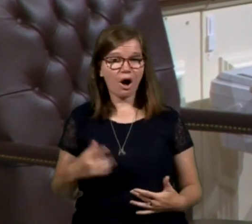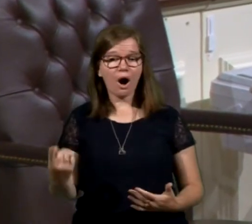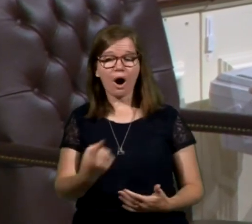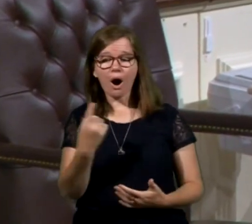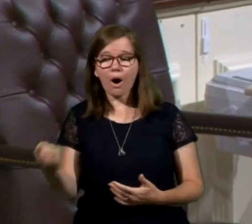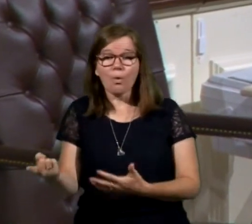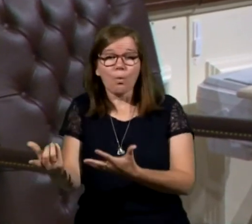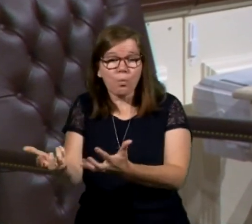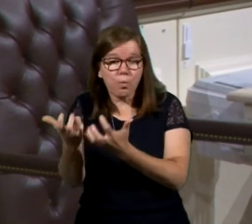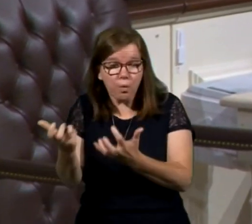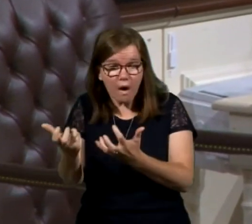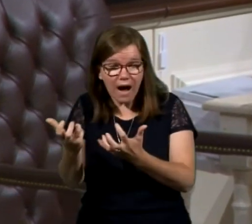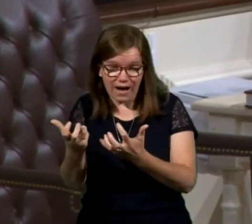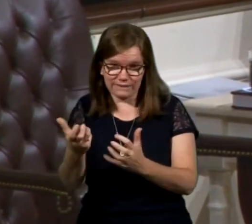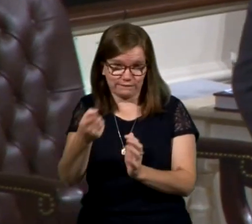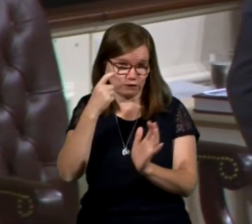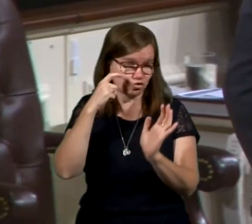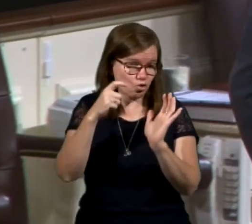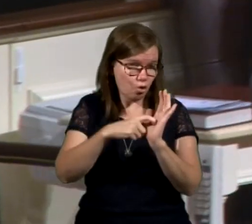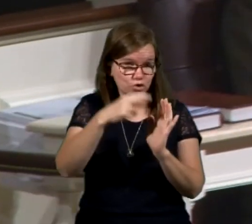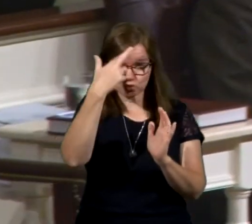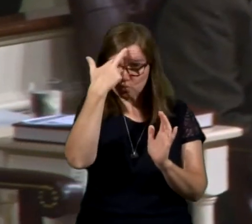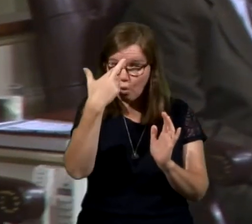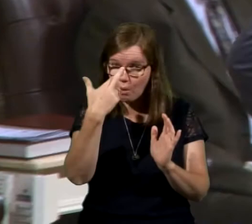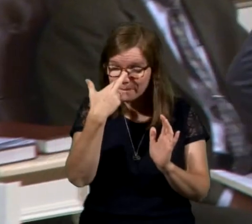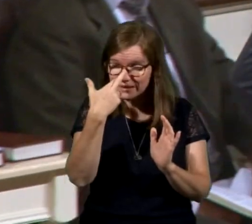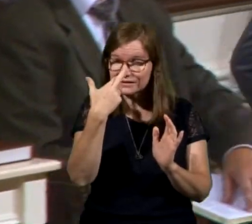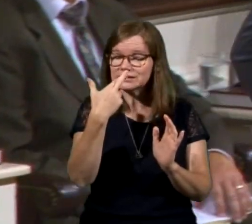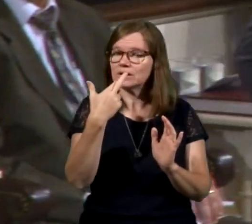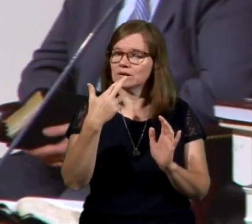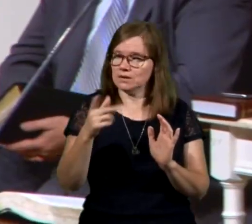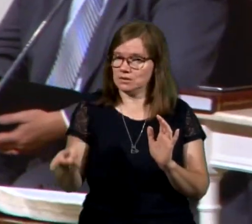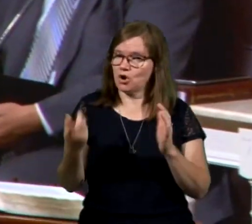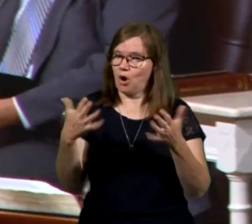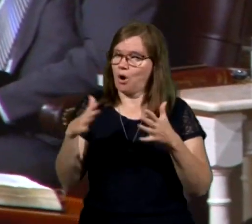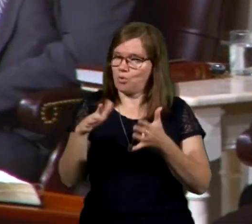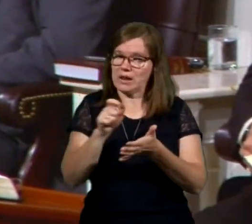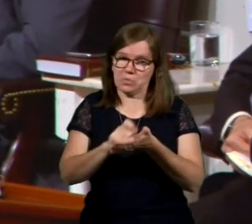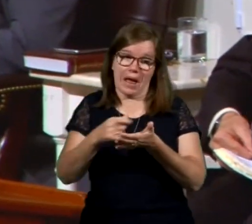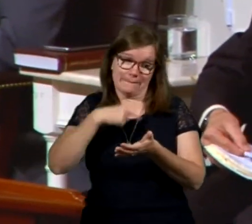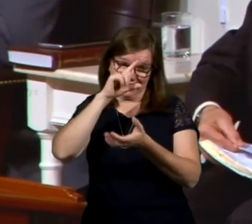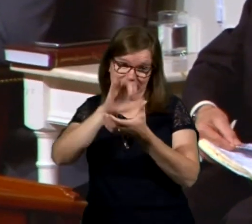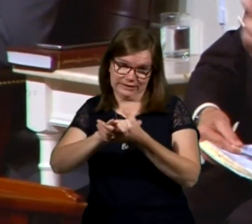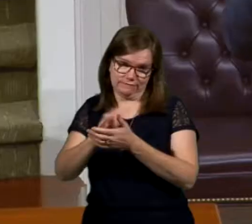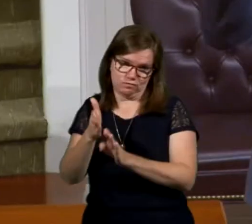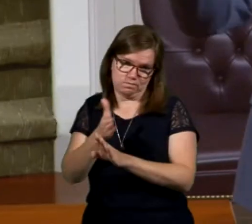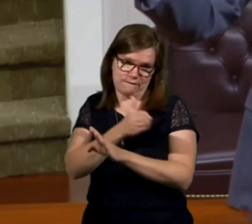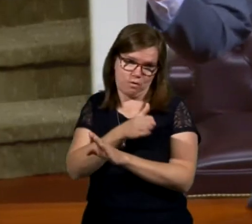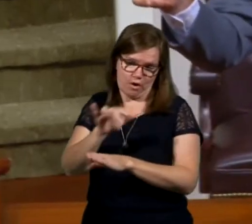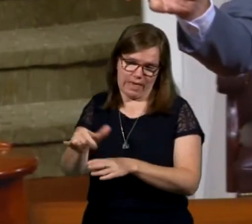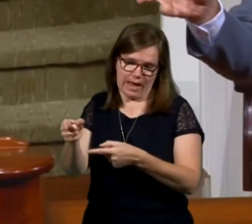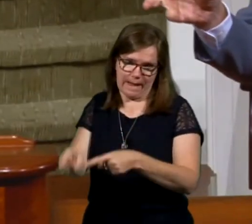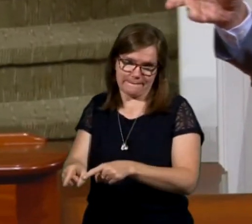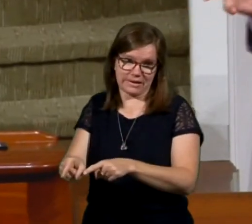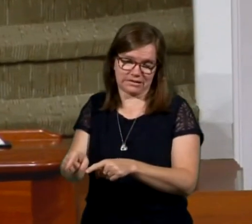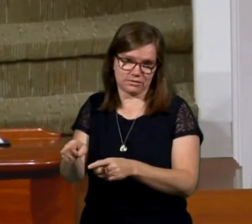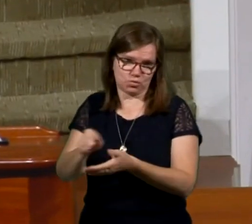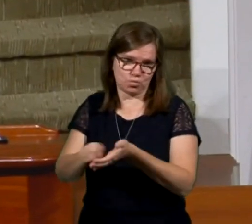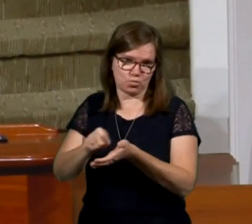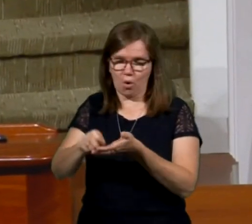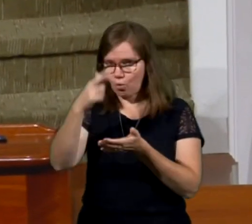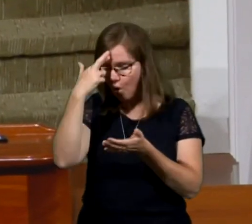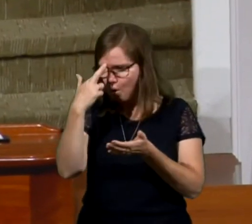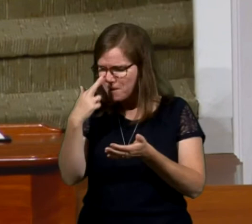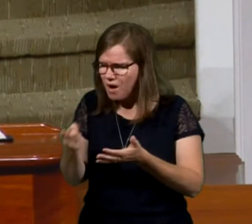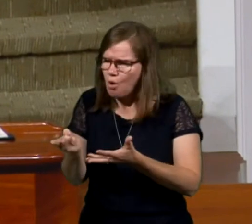in his heart, you can see this as you read the book of Romans, which I believe he had already written. He had written the book of Romans, and